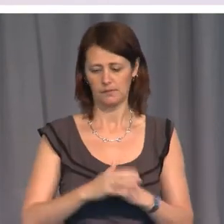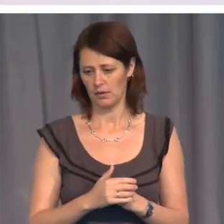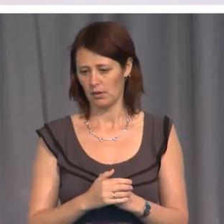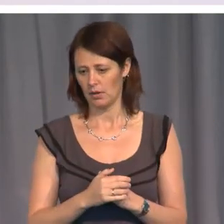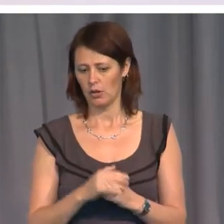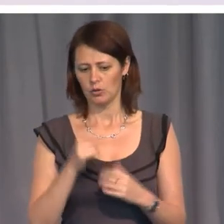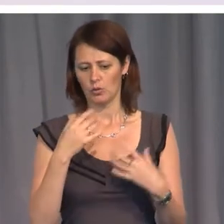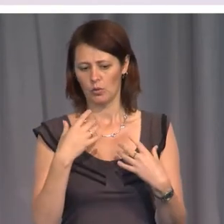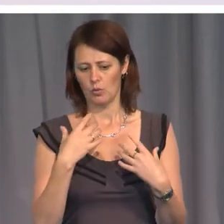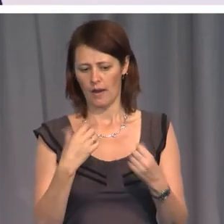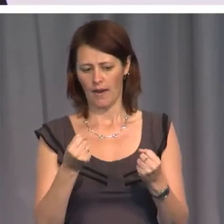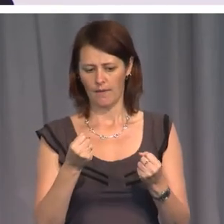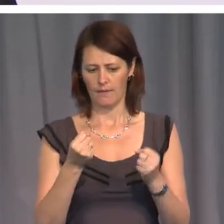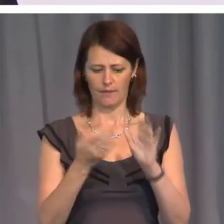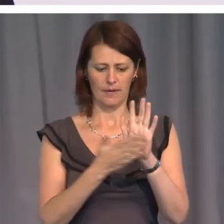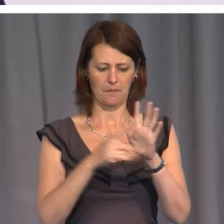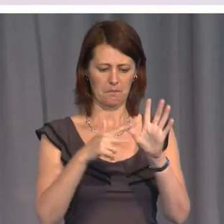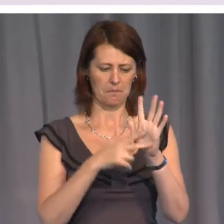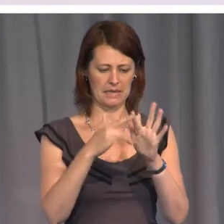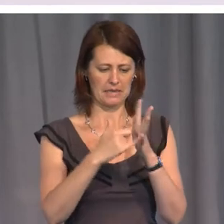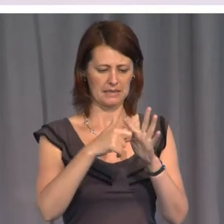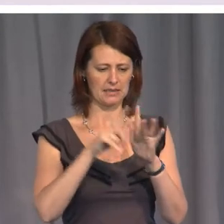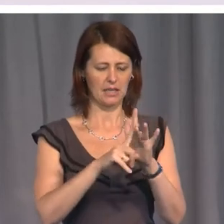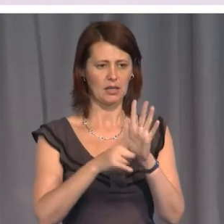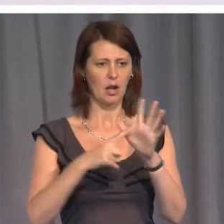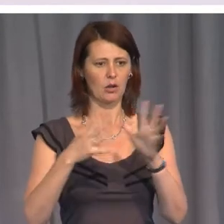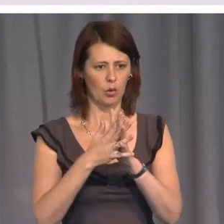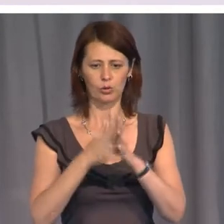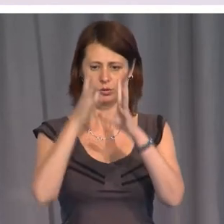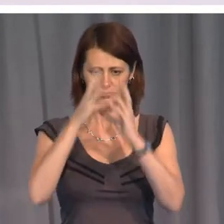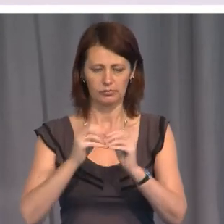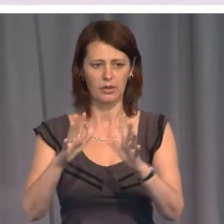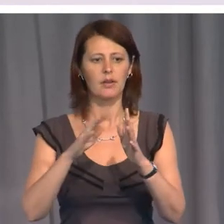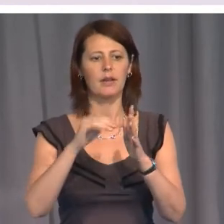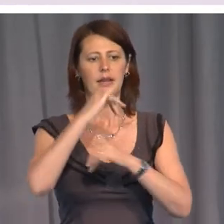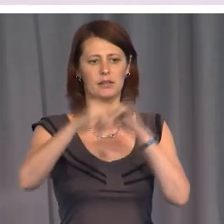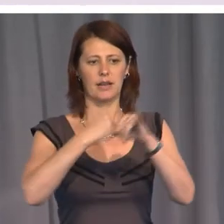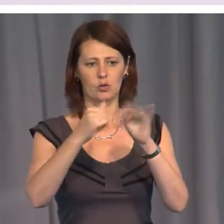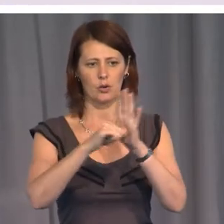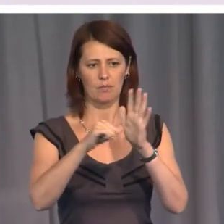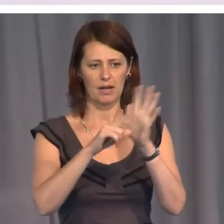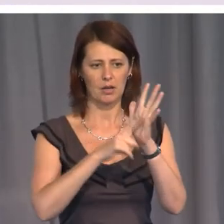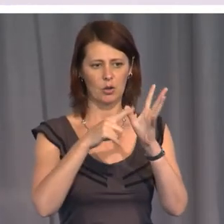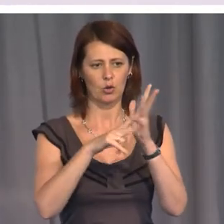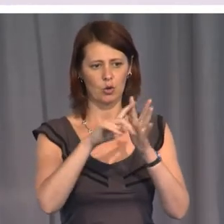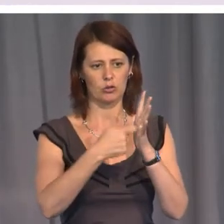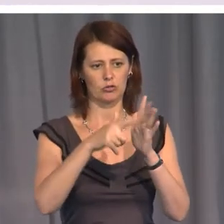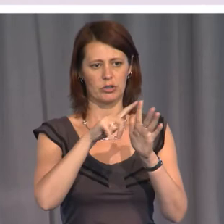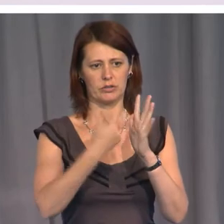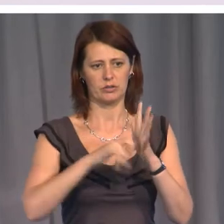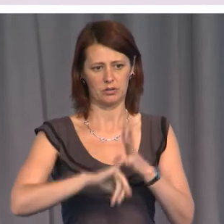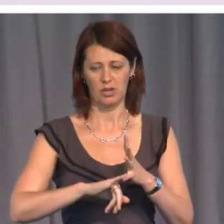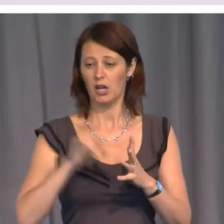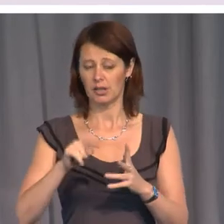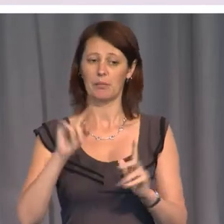to have a Magnitsky law to tackle international money laundries. But we should first think in terms